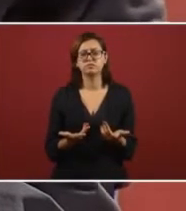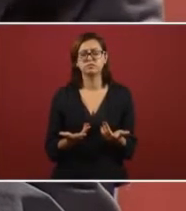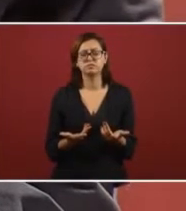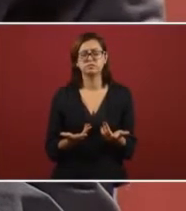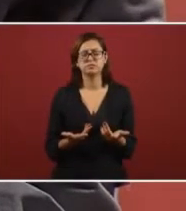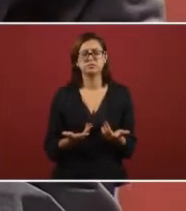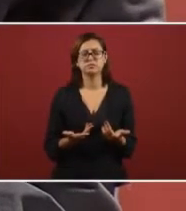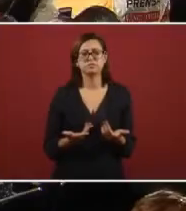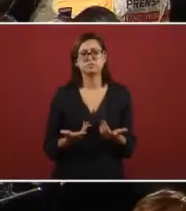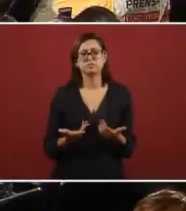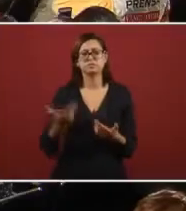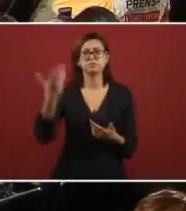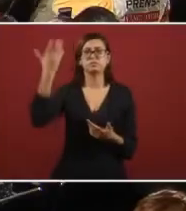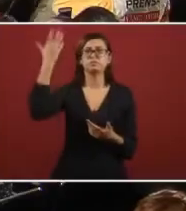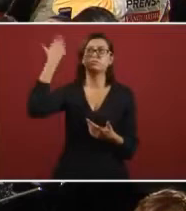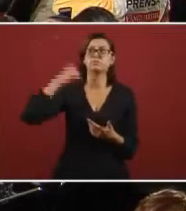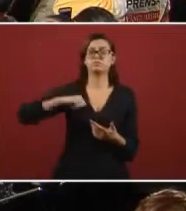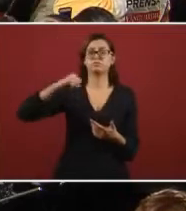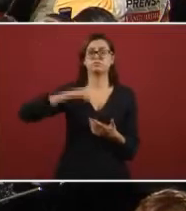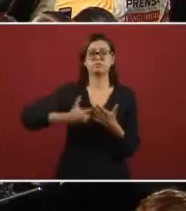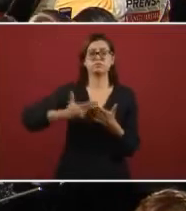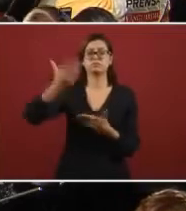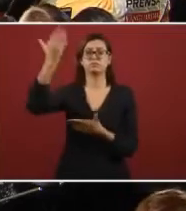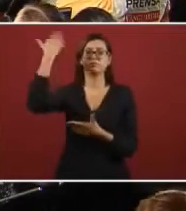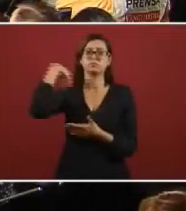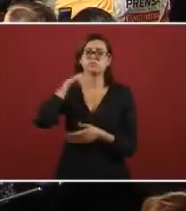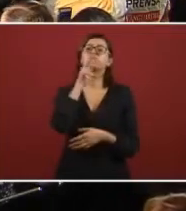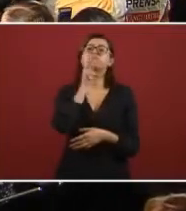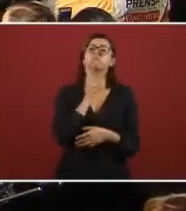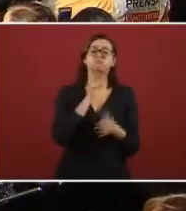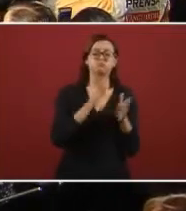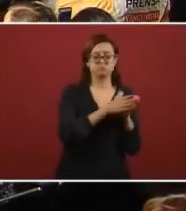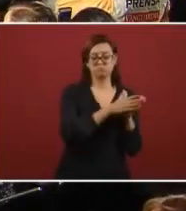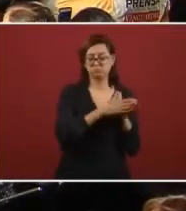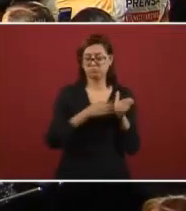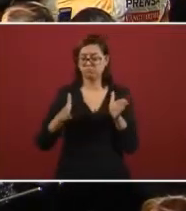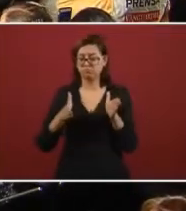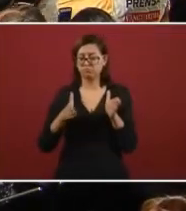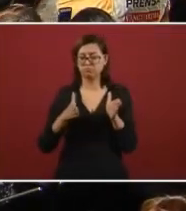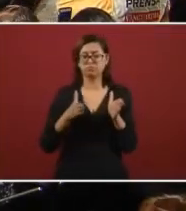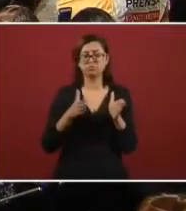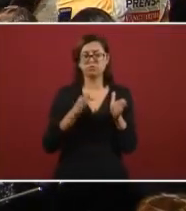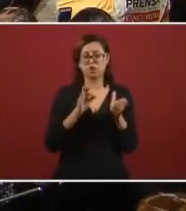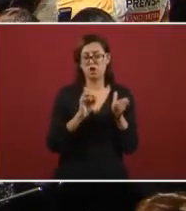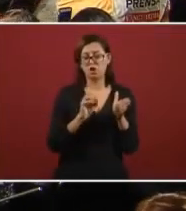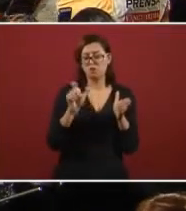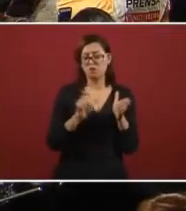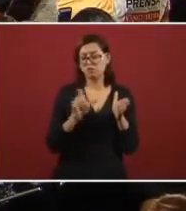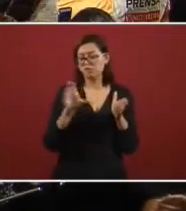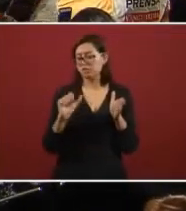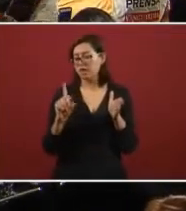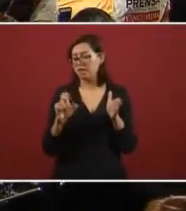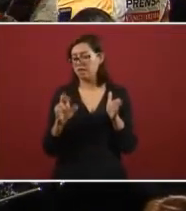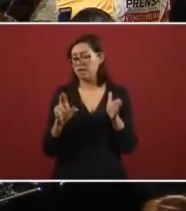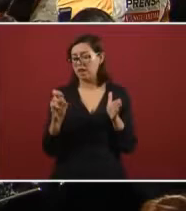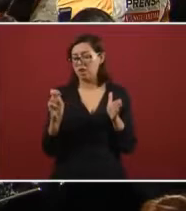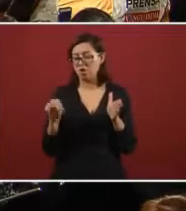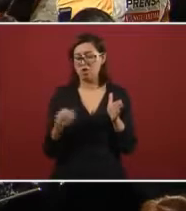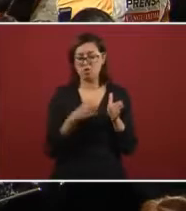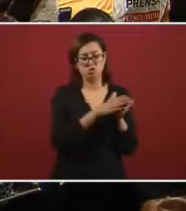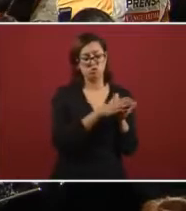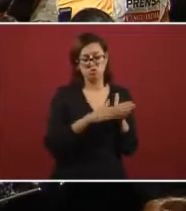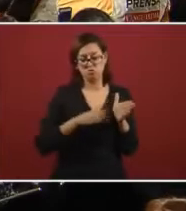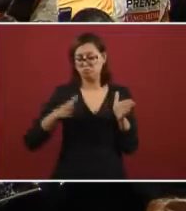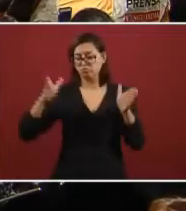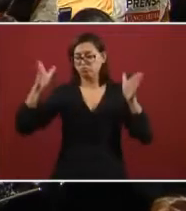of what petroleum costed during the government